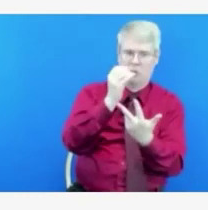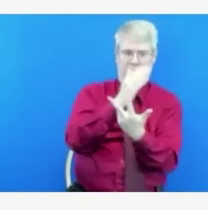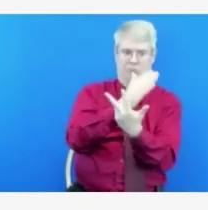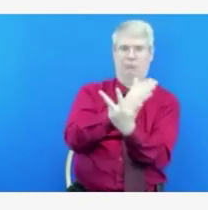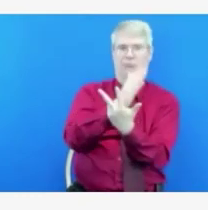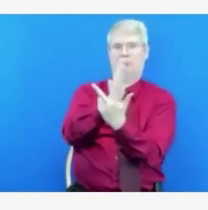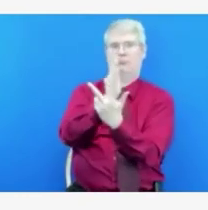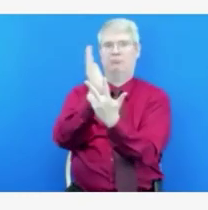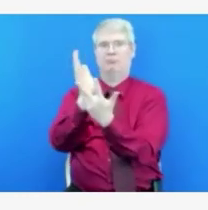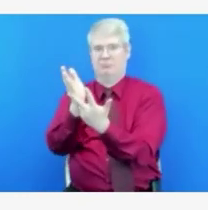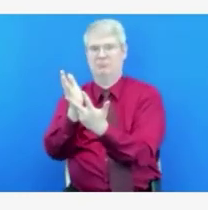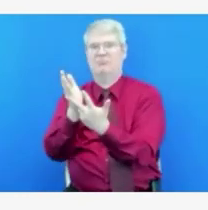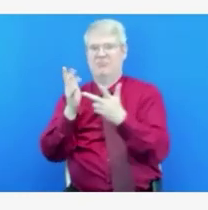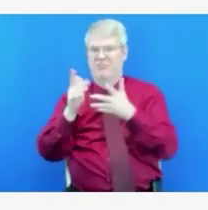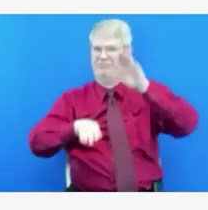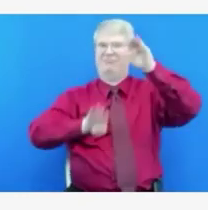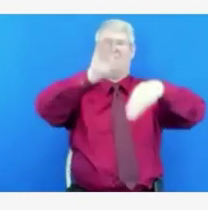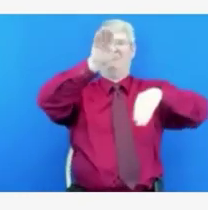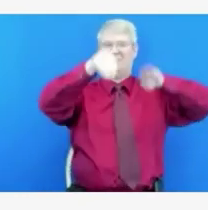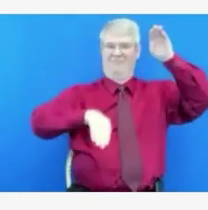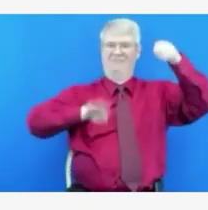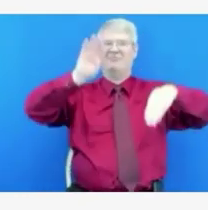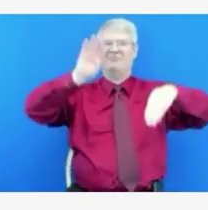any given day and really any given week.